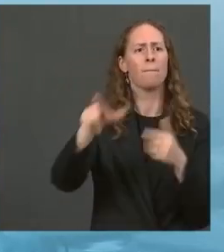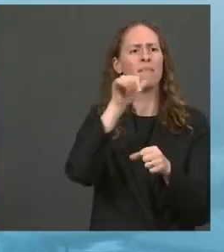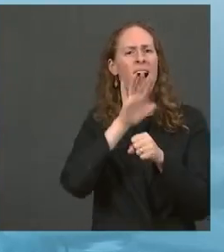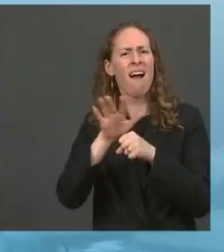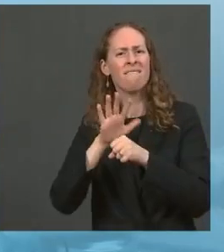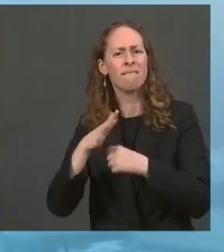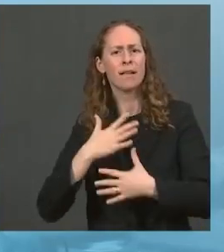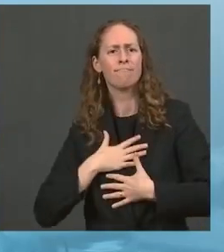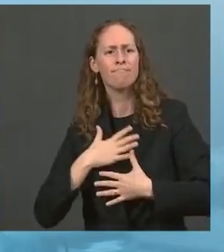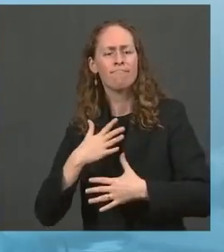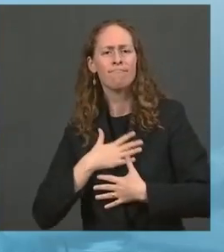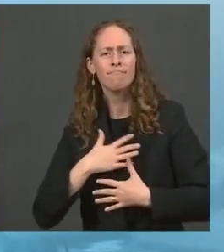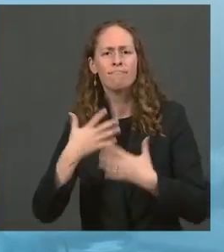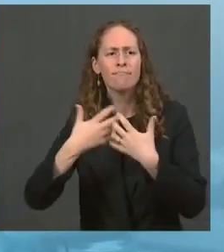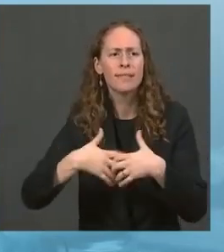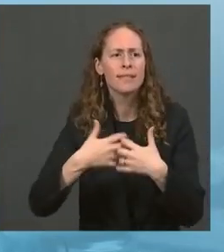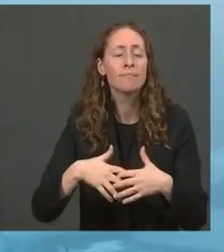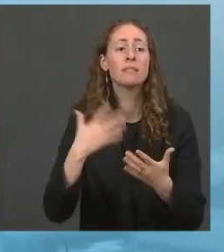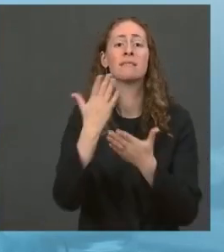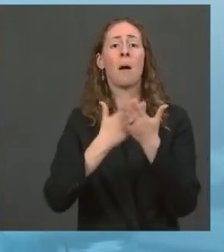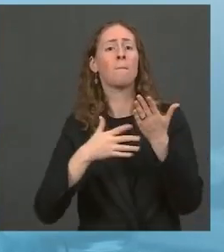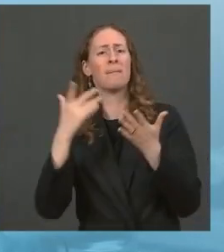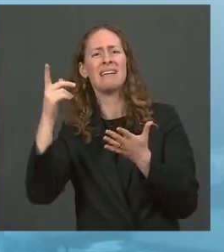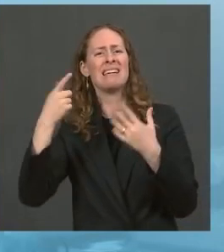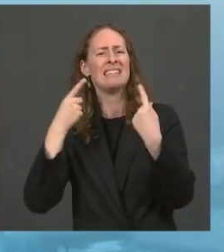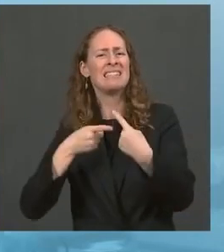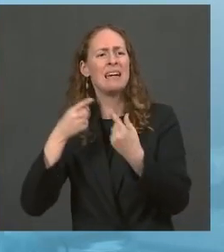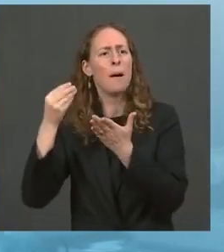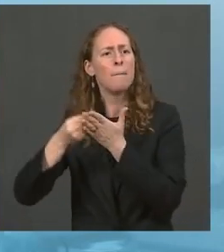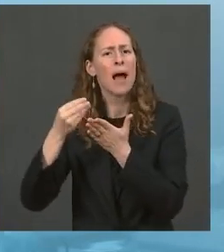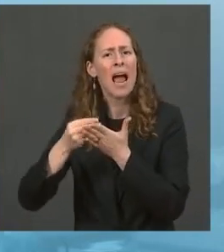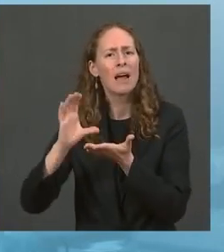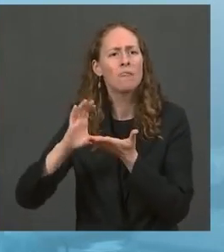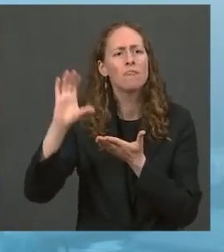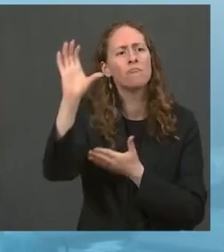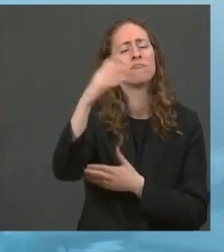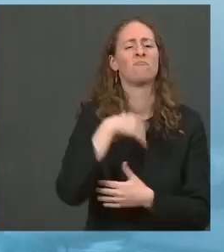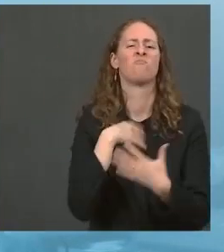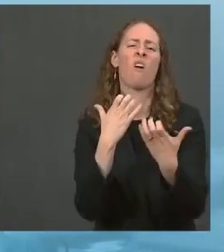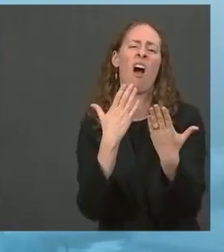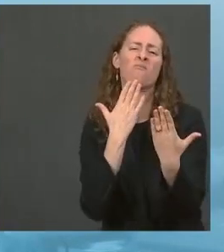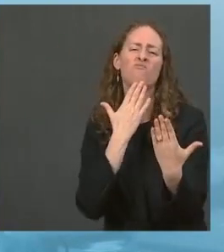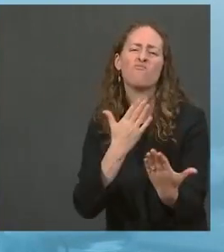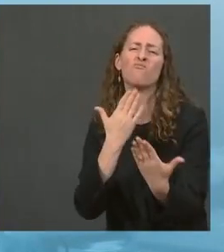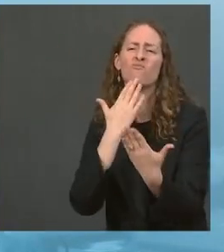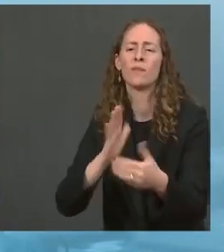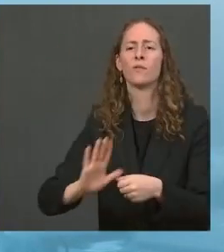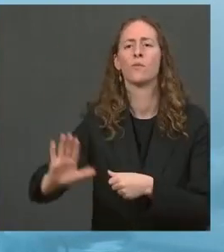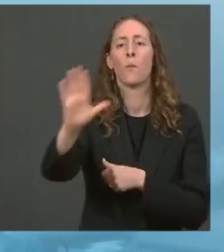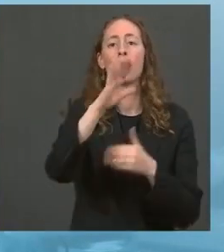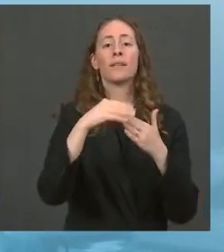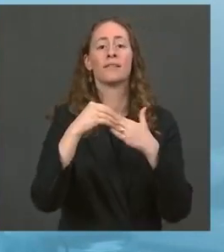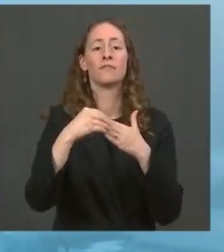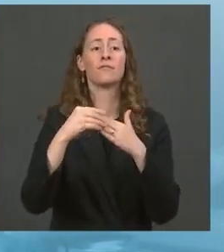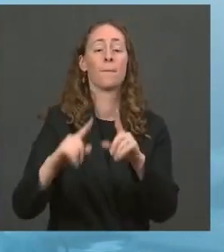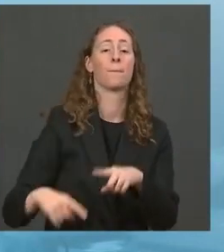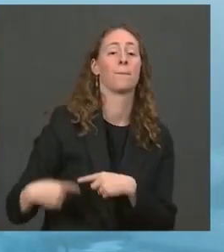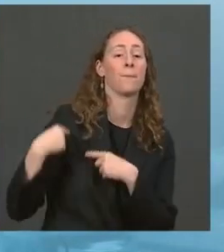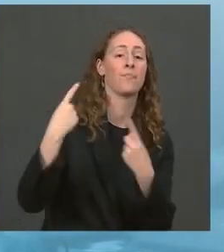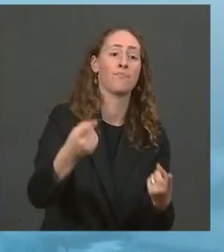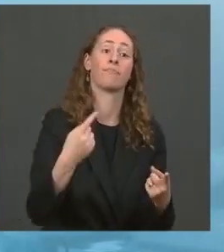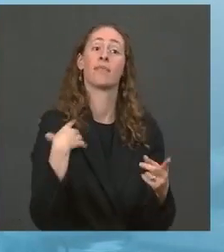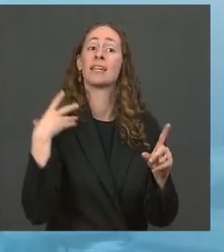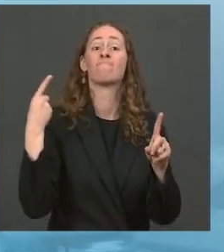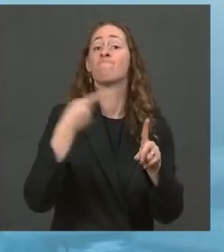security and more. And I'm grateful. I'm grateful for their leadership. And let me close with what